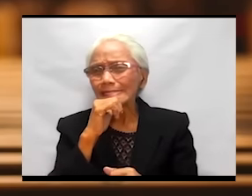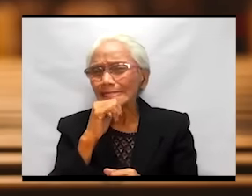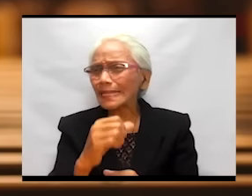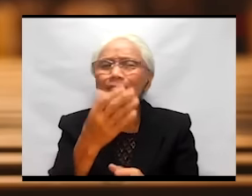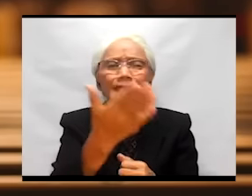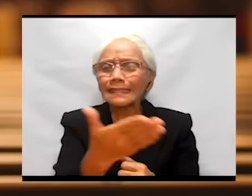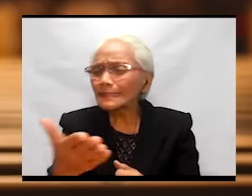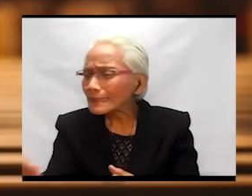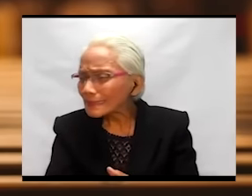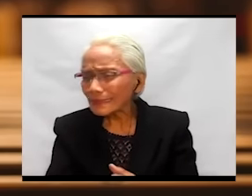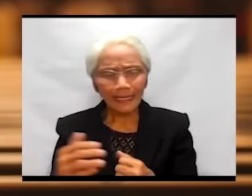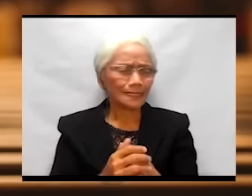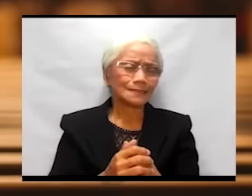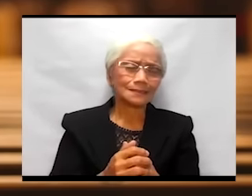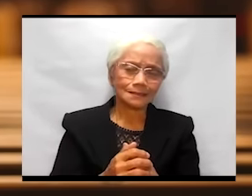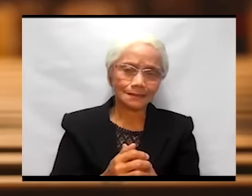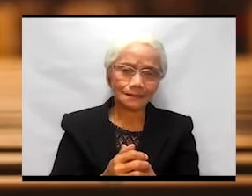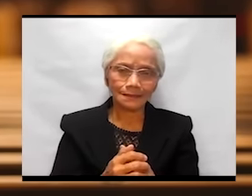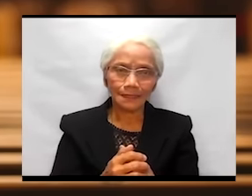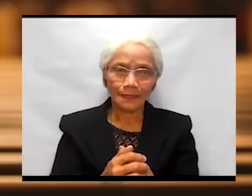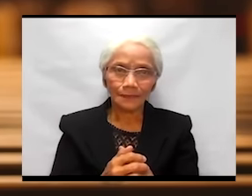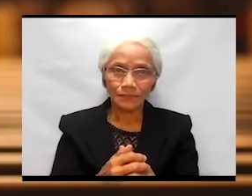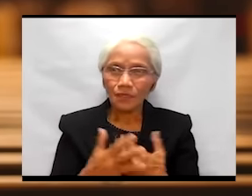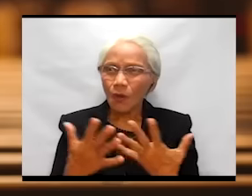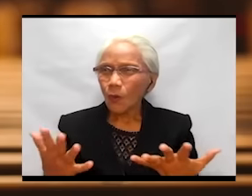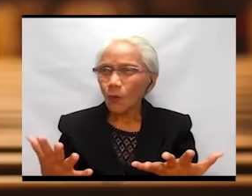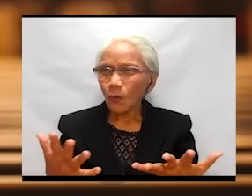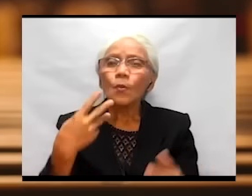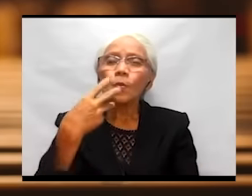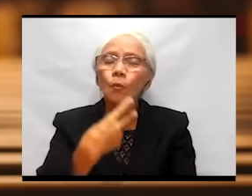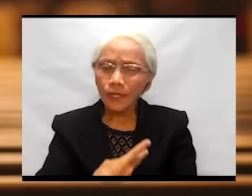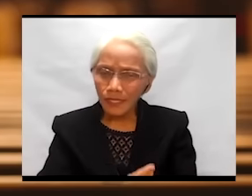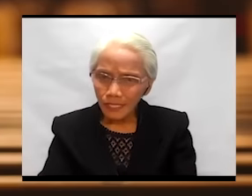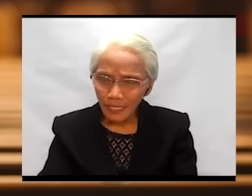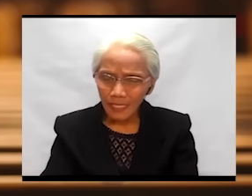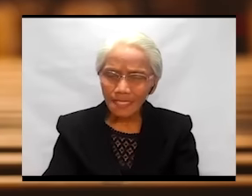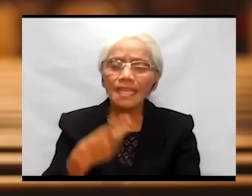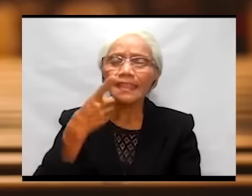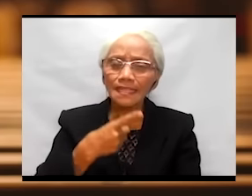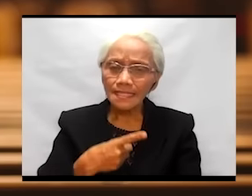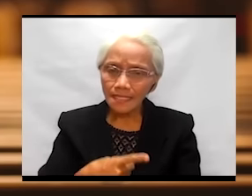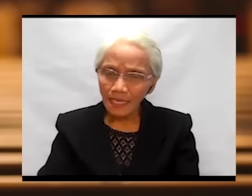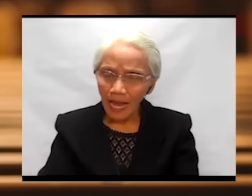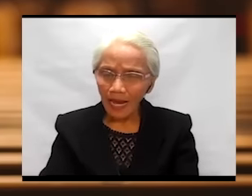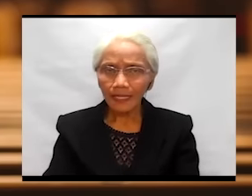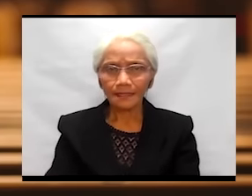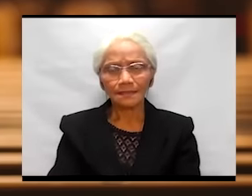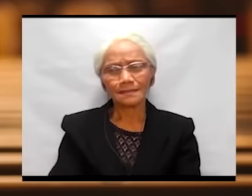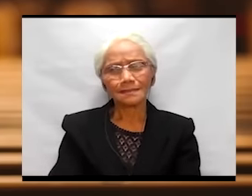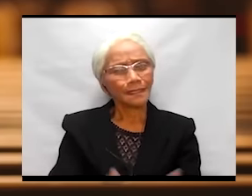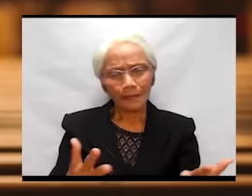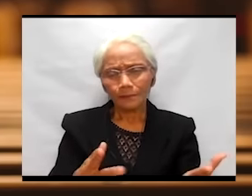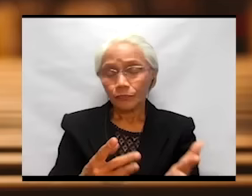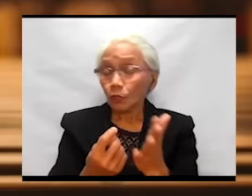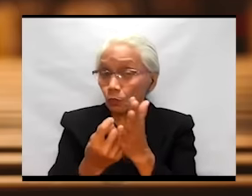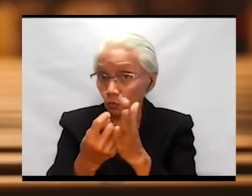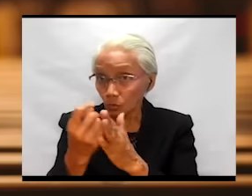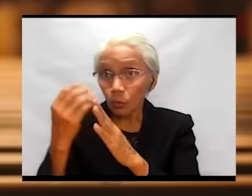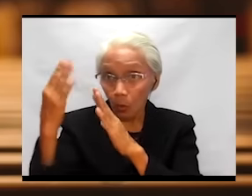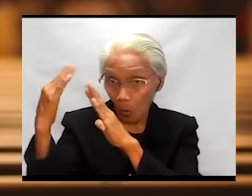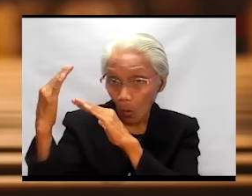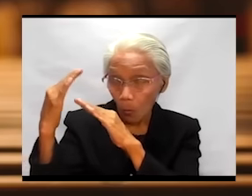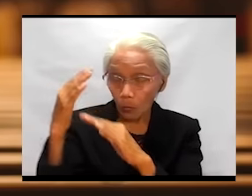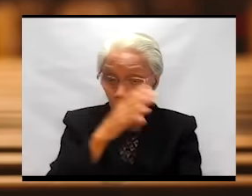objects, things, or wishes, desires. True